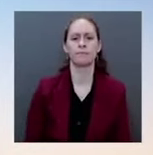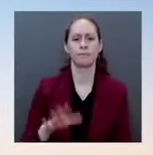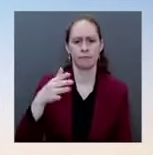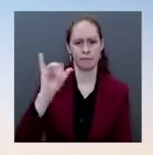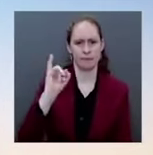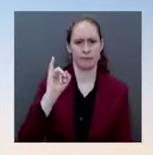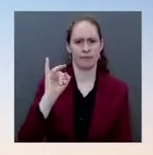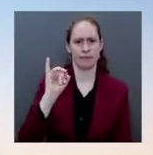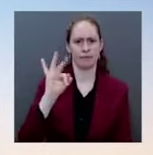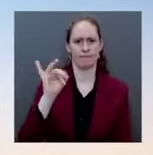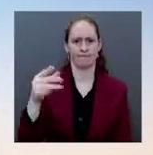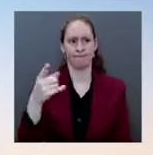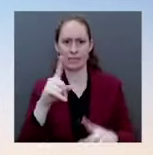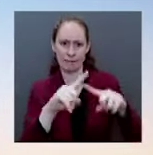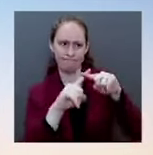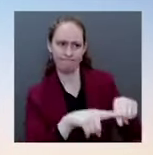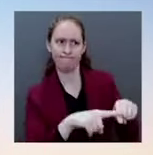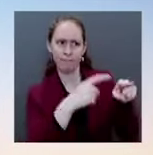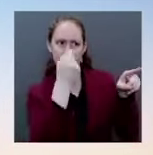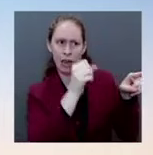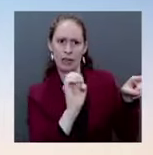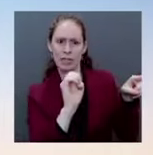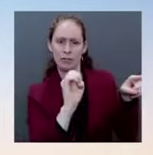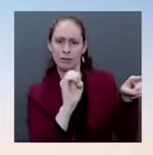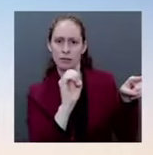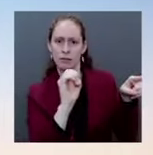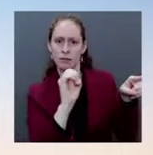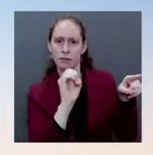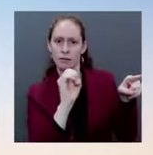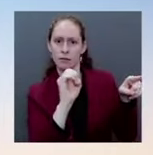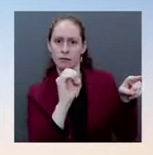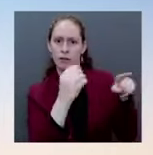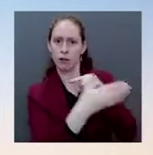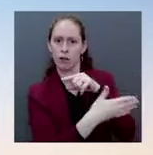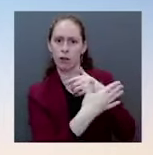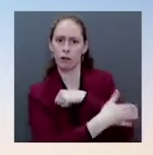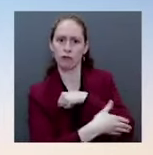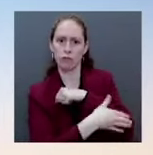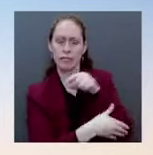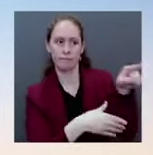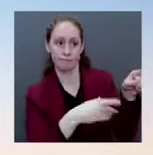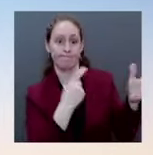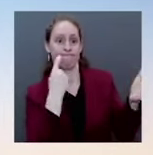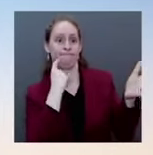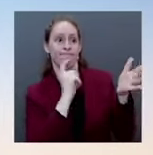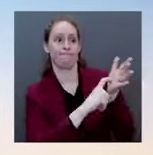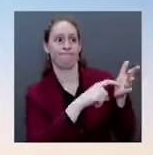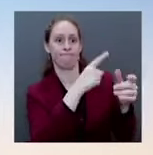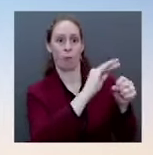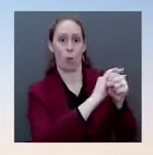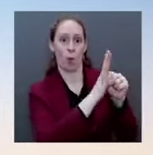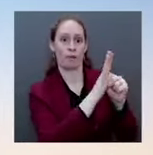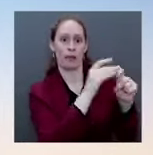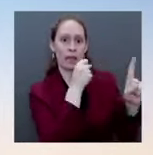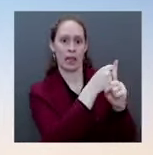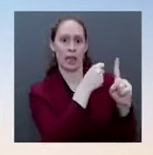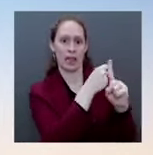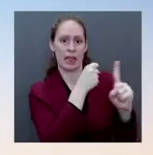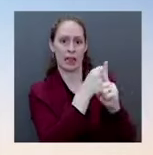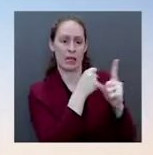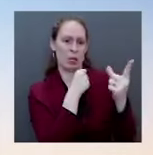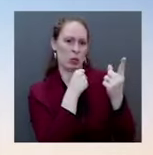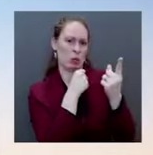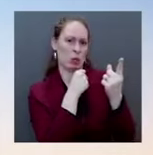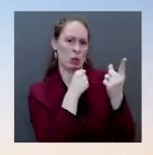COVID outbreaks in those countries and work with the State Department and USAID and the CDC on the ground in those countries